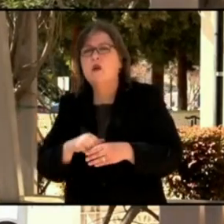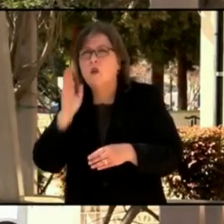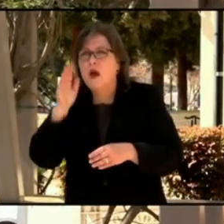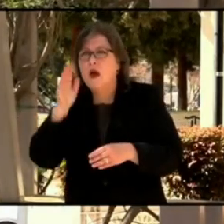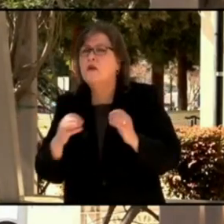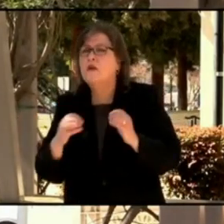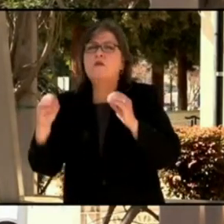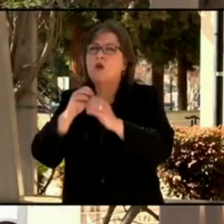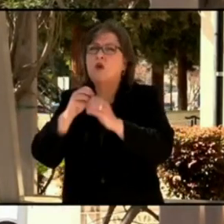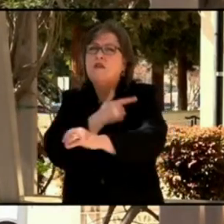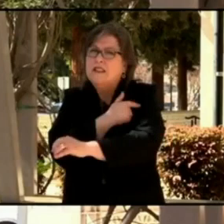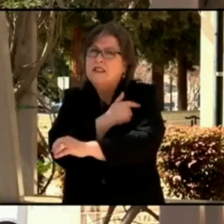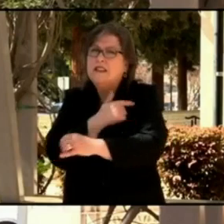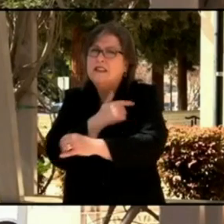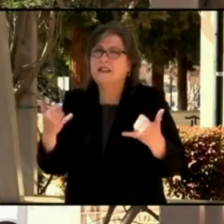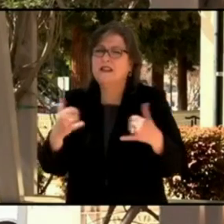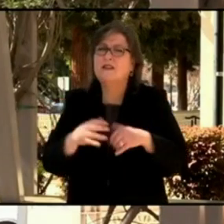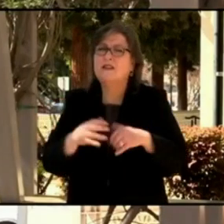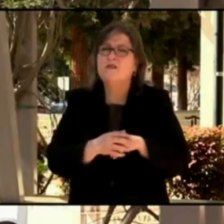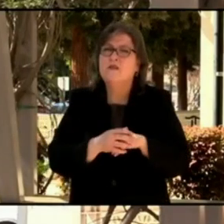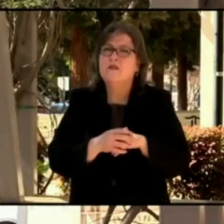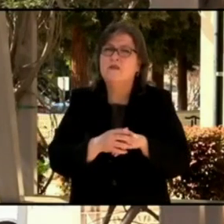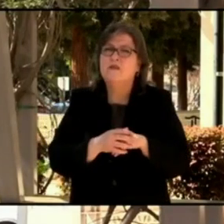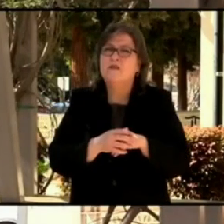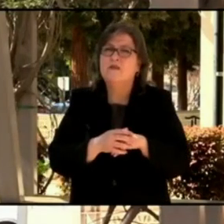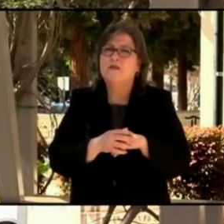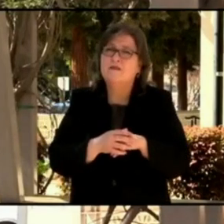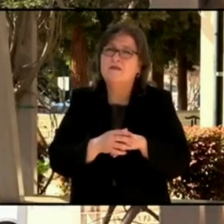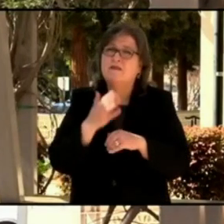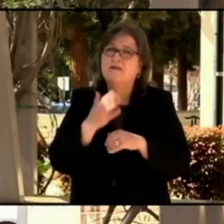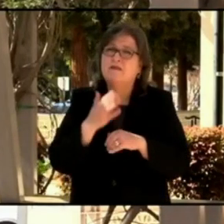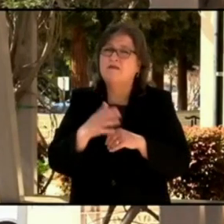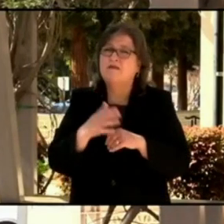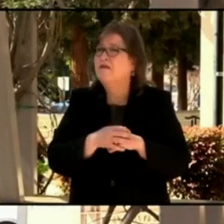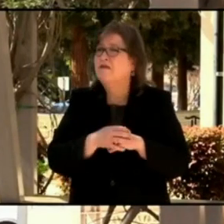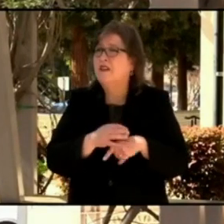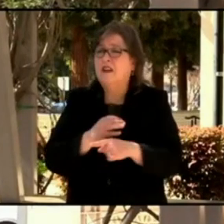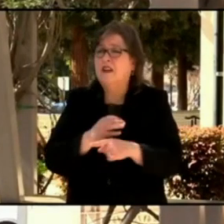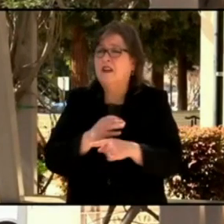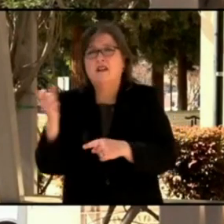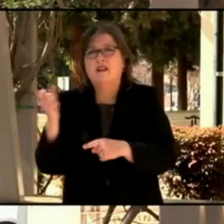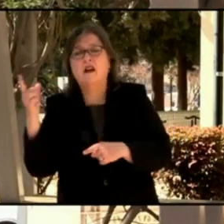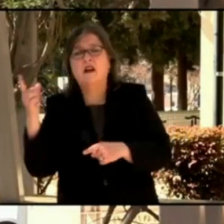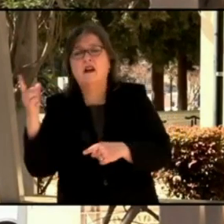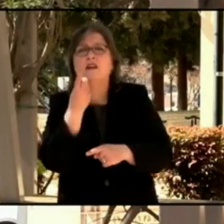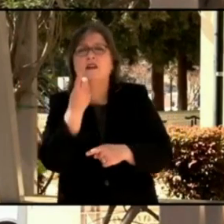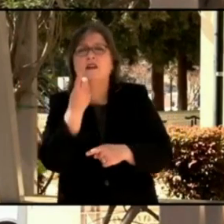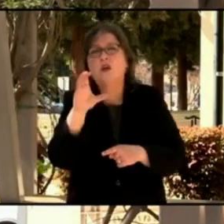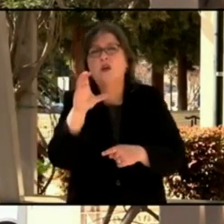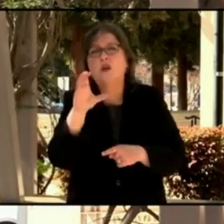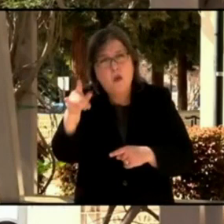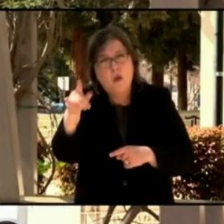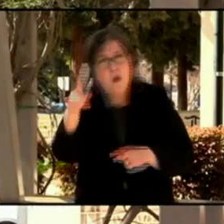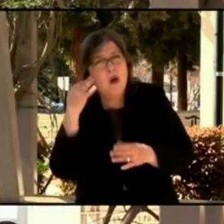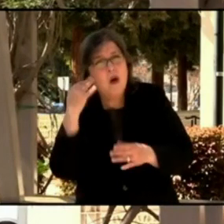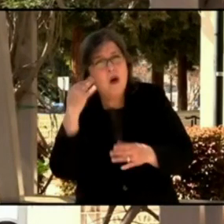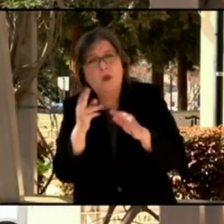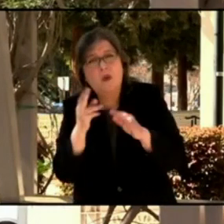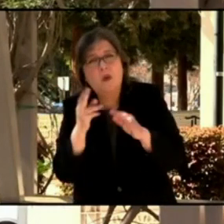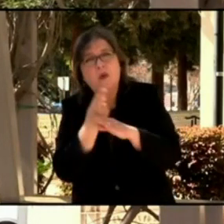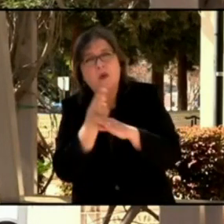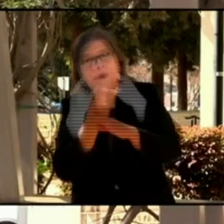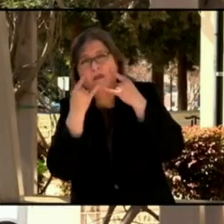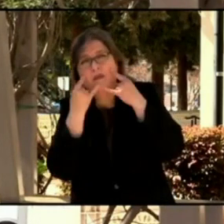Do you know why you say it's important for people to wear masks when everyone's been vaccinated and groups of people that have been